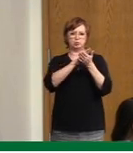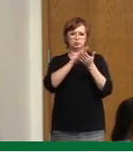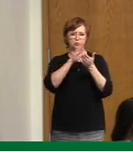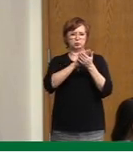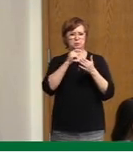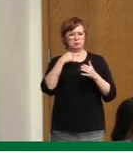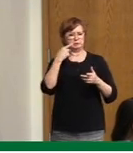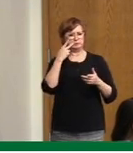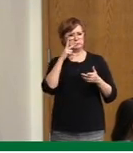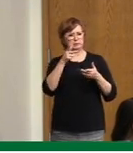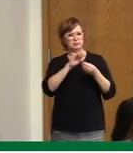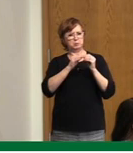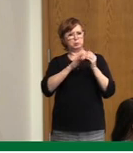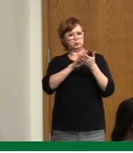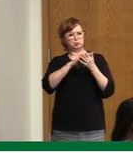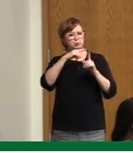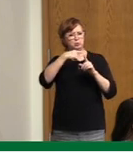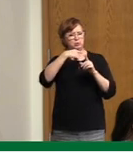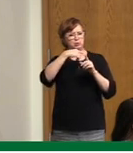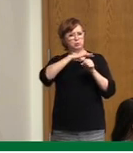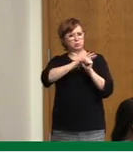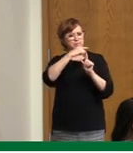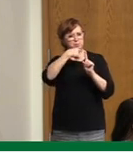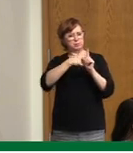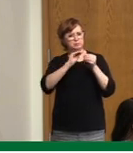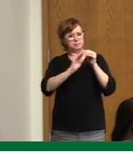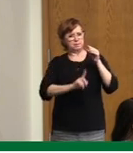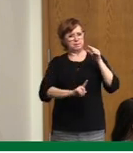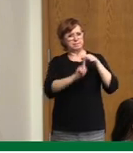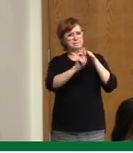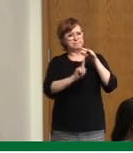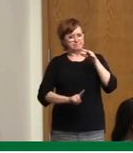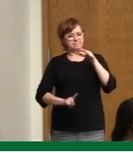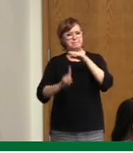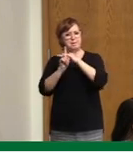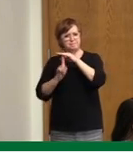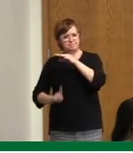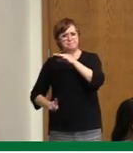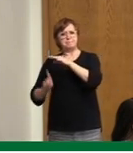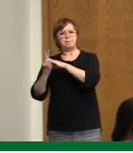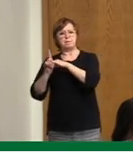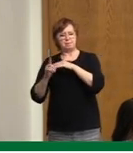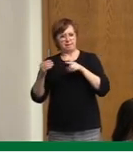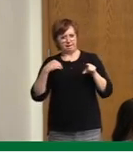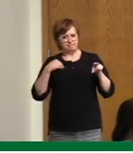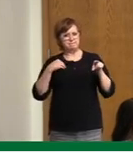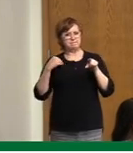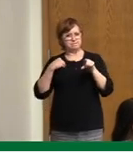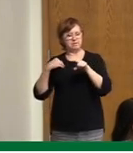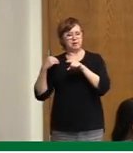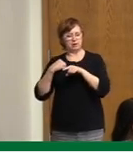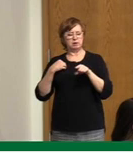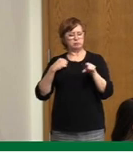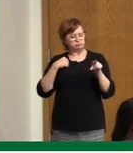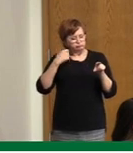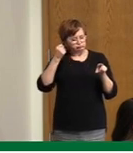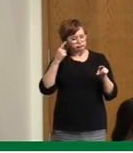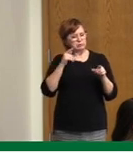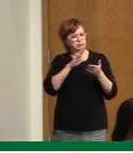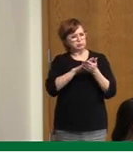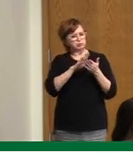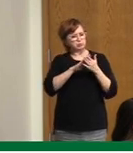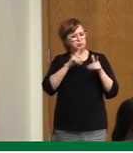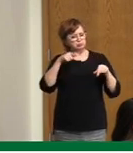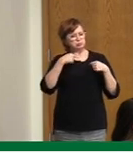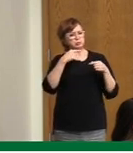every day there's multiple reports of cases in schools. I know they're kind of dealing with that fairly well, but we've heard